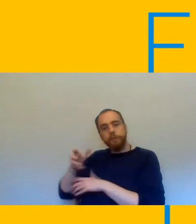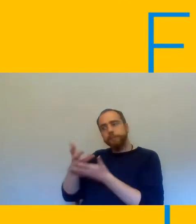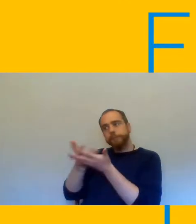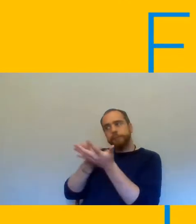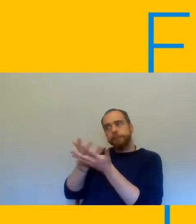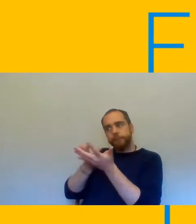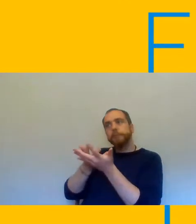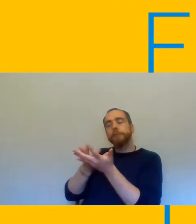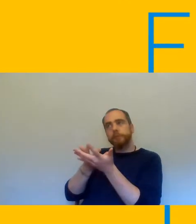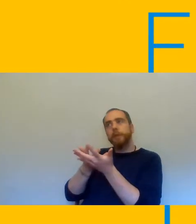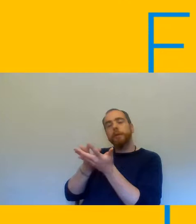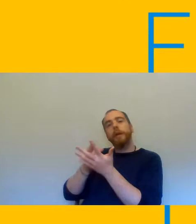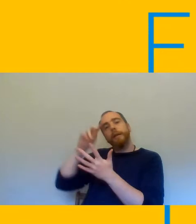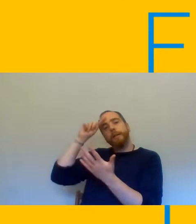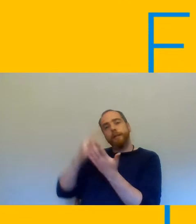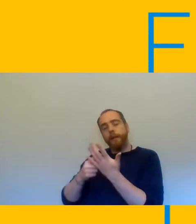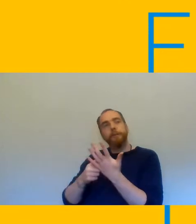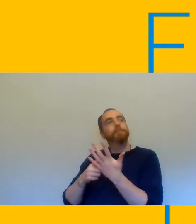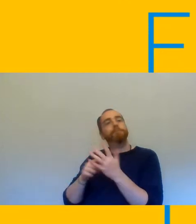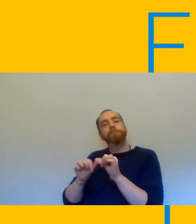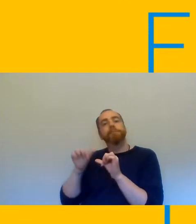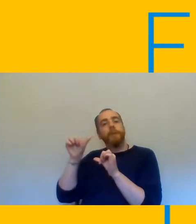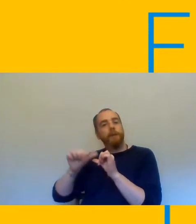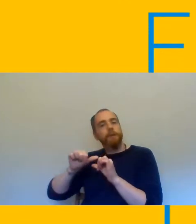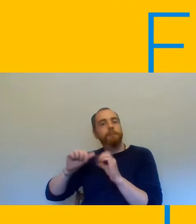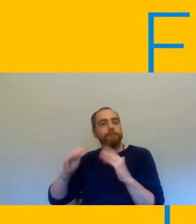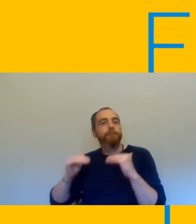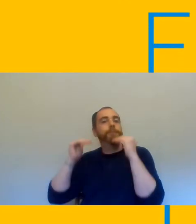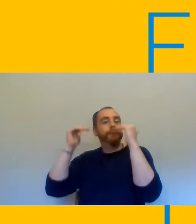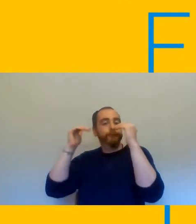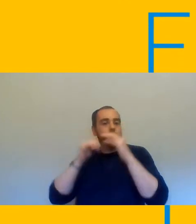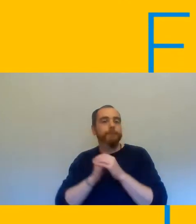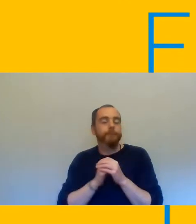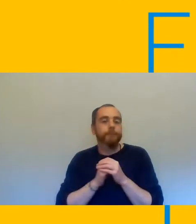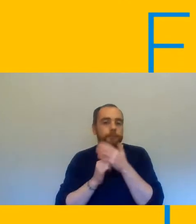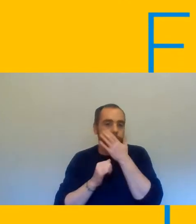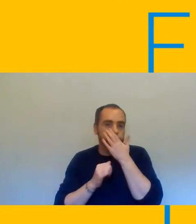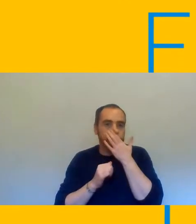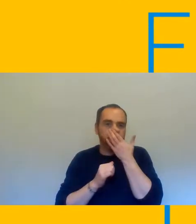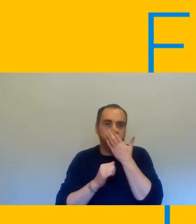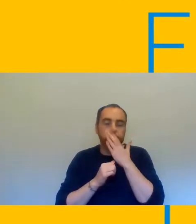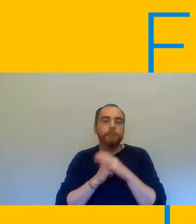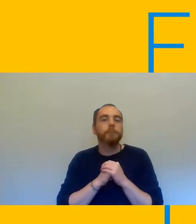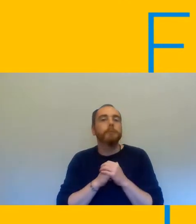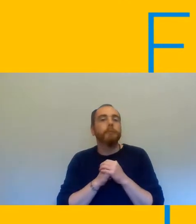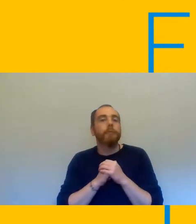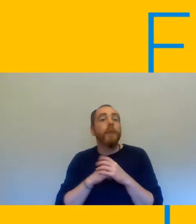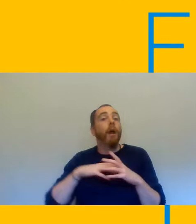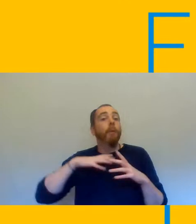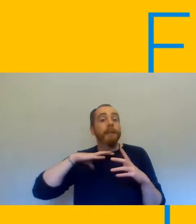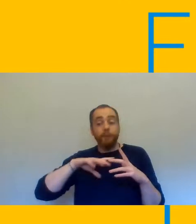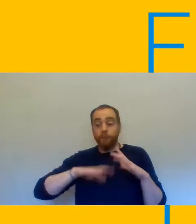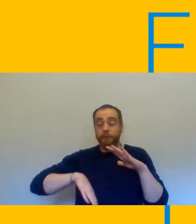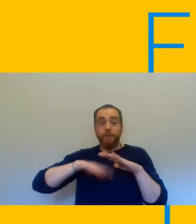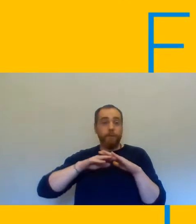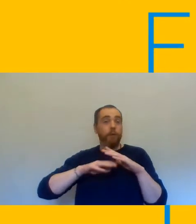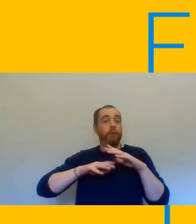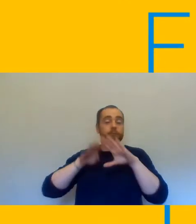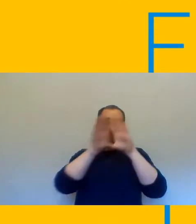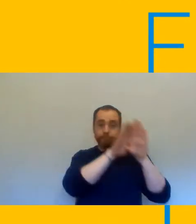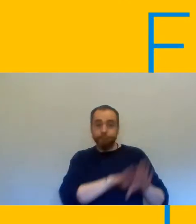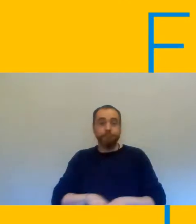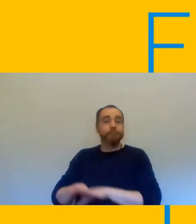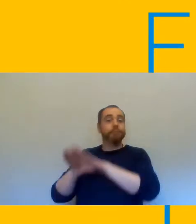so we need to maximize our leverage collectively and ensure we protect individuals and we need to do that